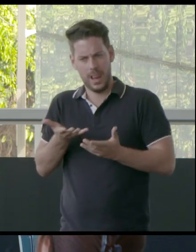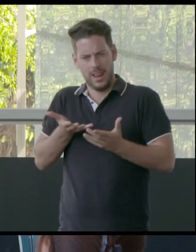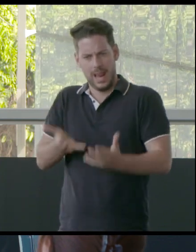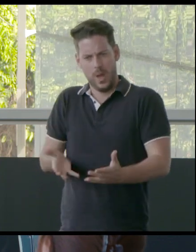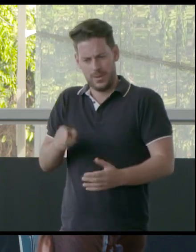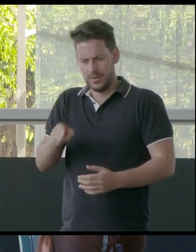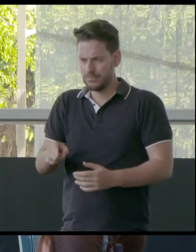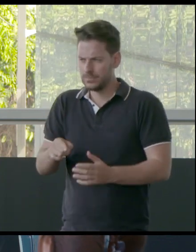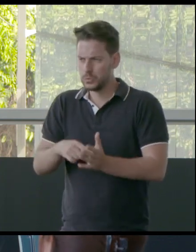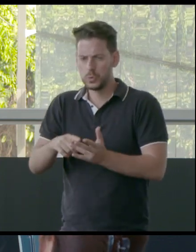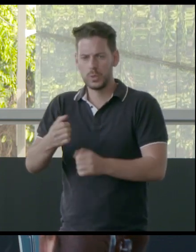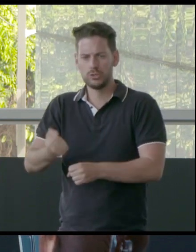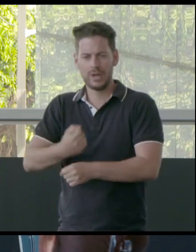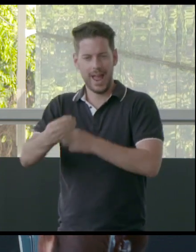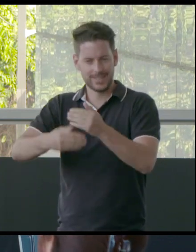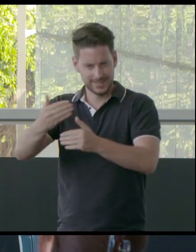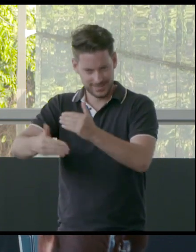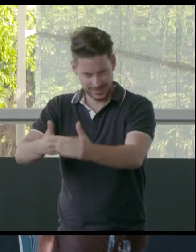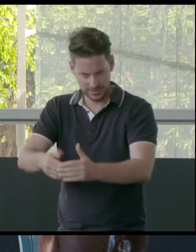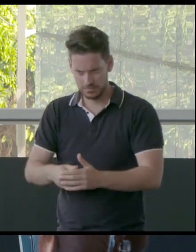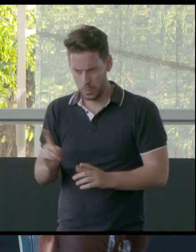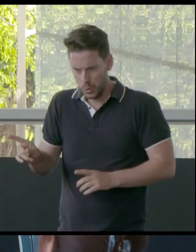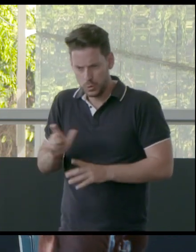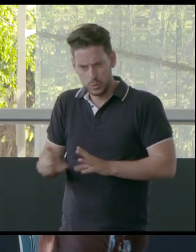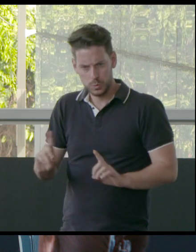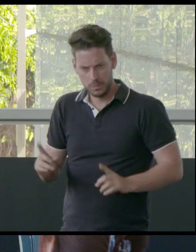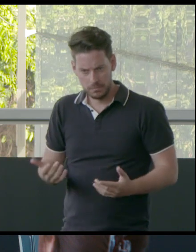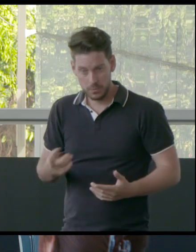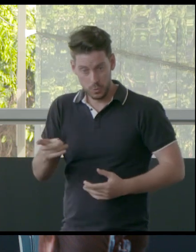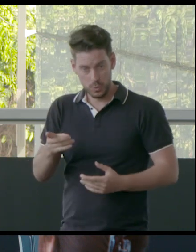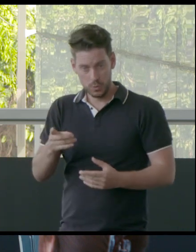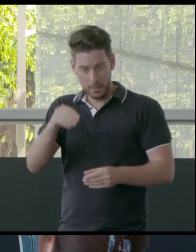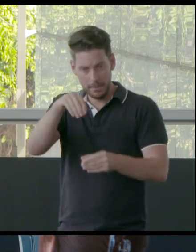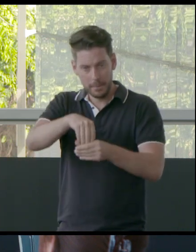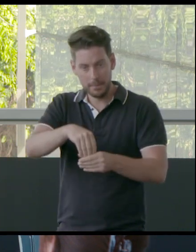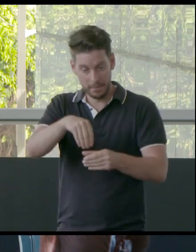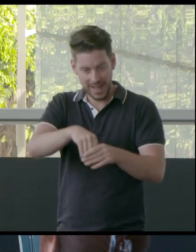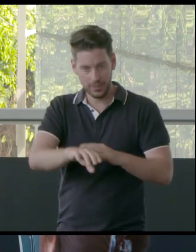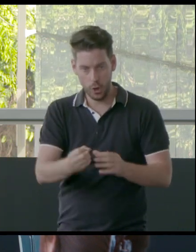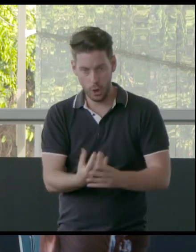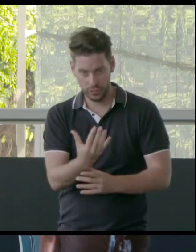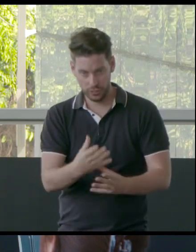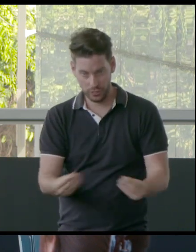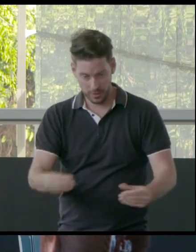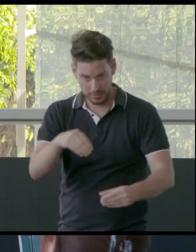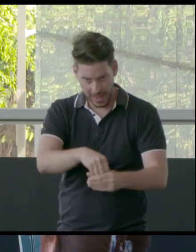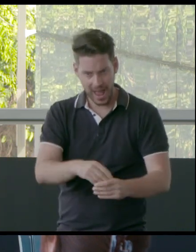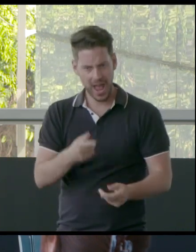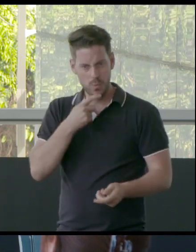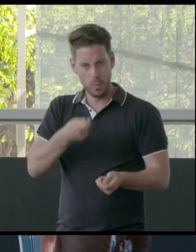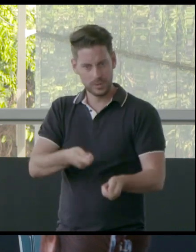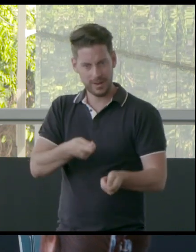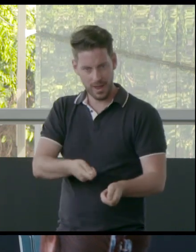kind of be created? What you do? You plant them in the earth and water them.